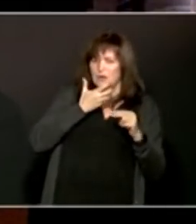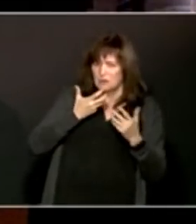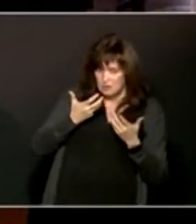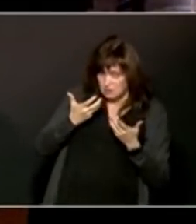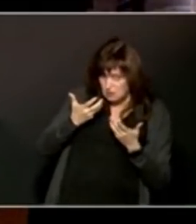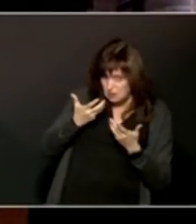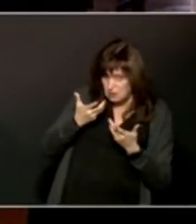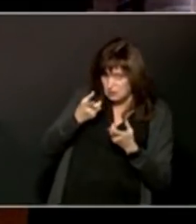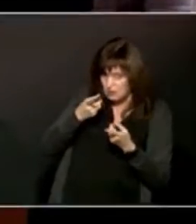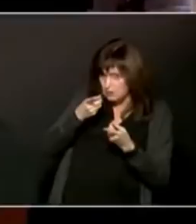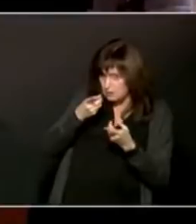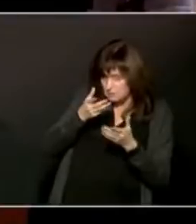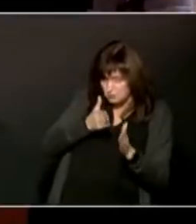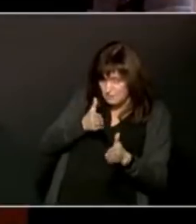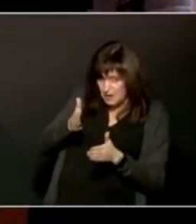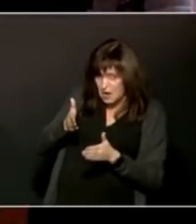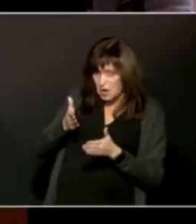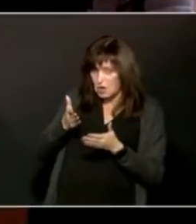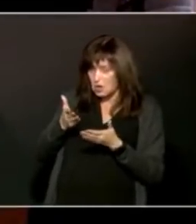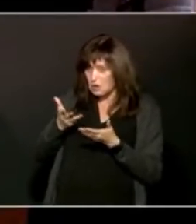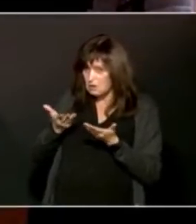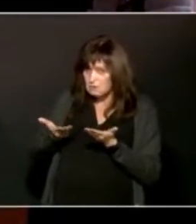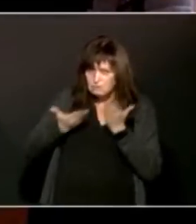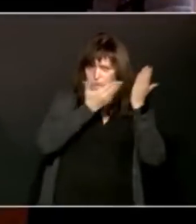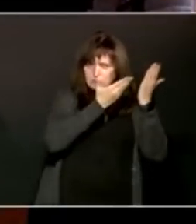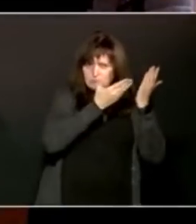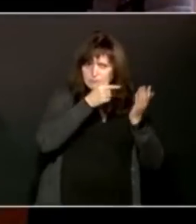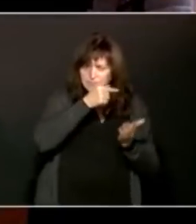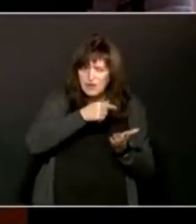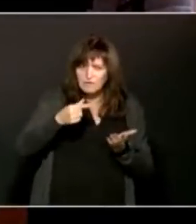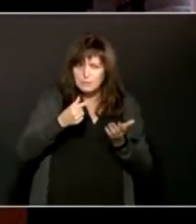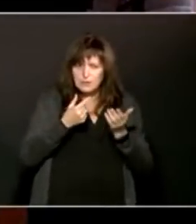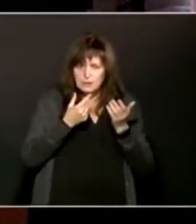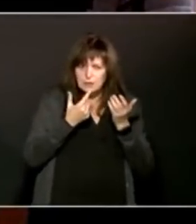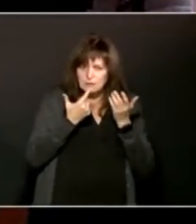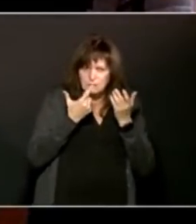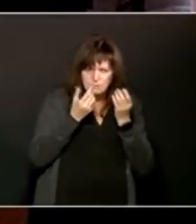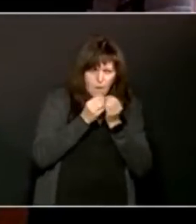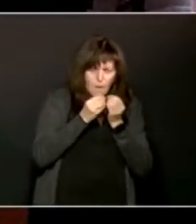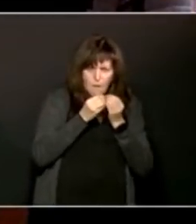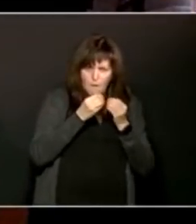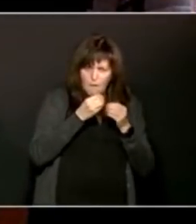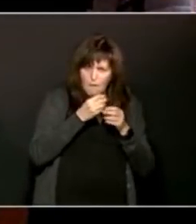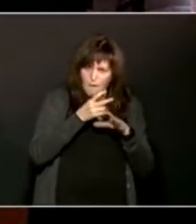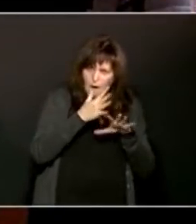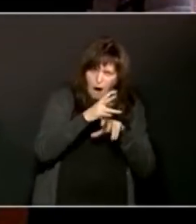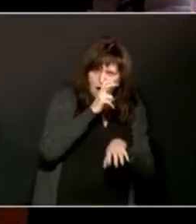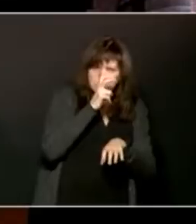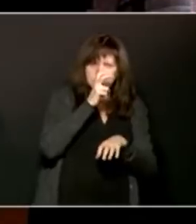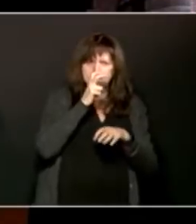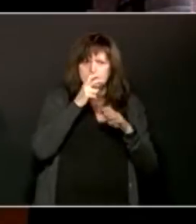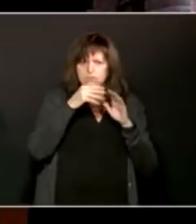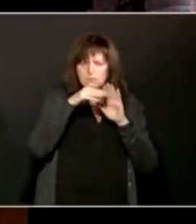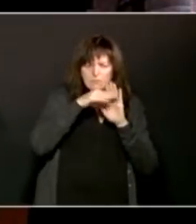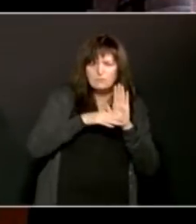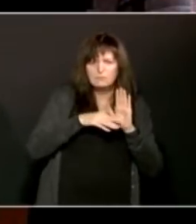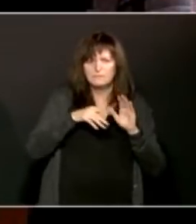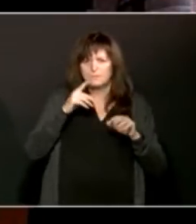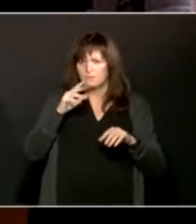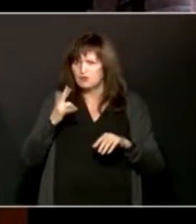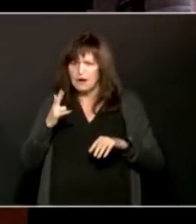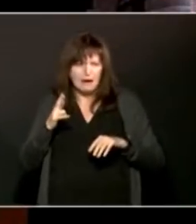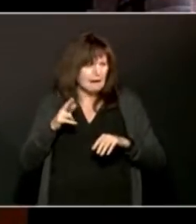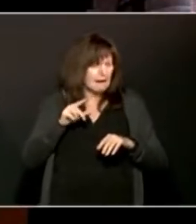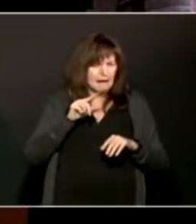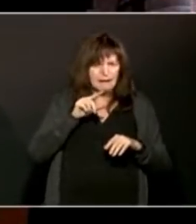prepared to recommend the government to do? I don't know, further tightening in the gray zones or something like that to try and cut that off before it